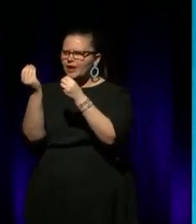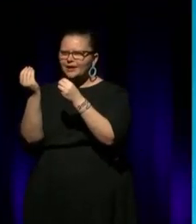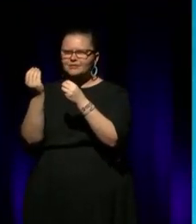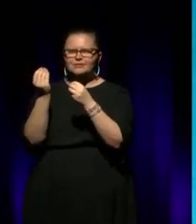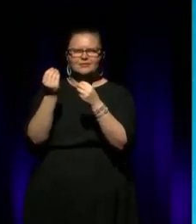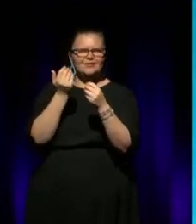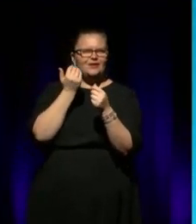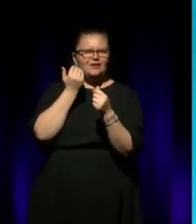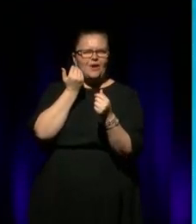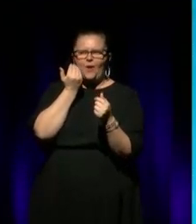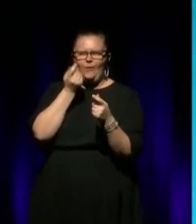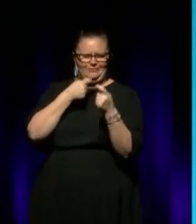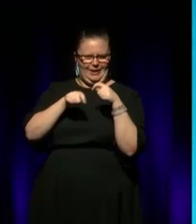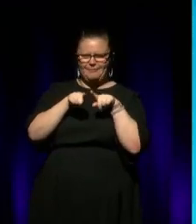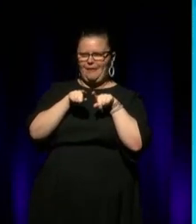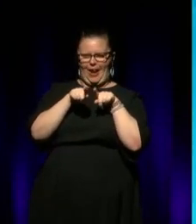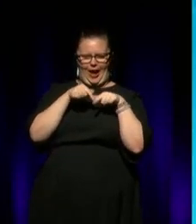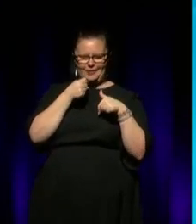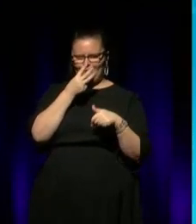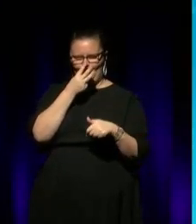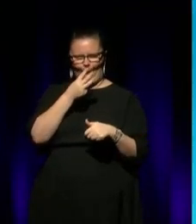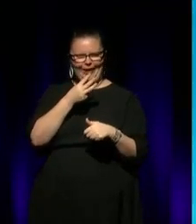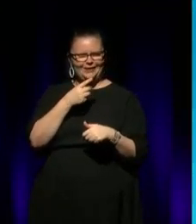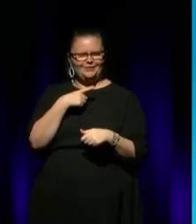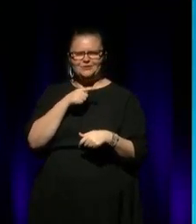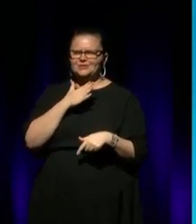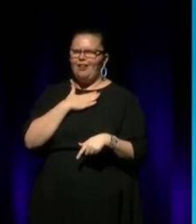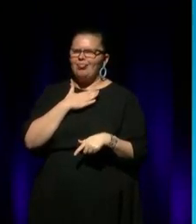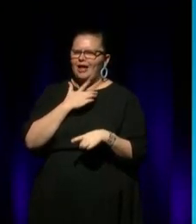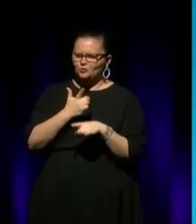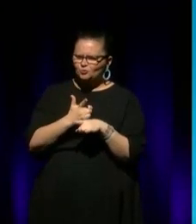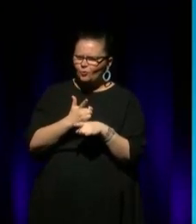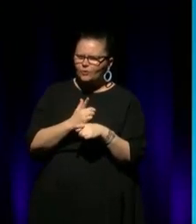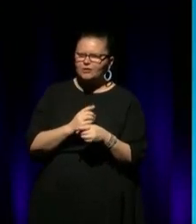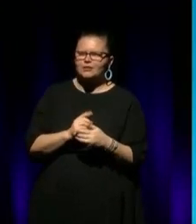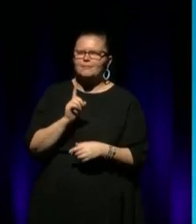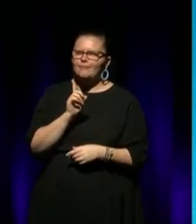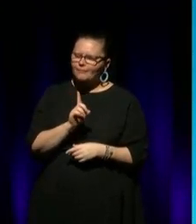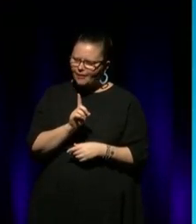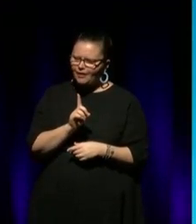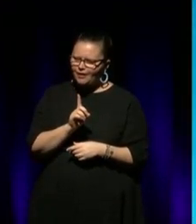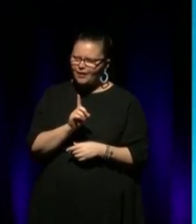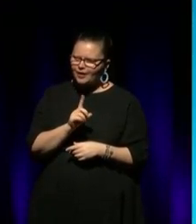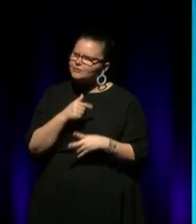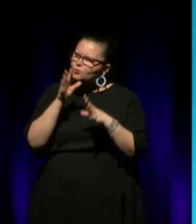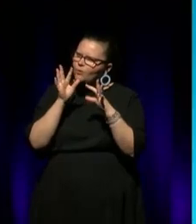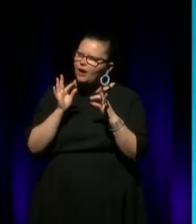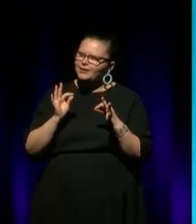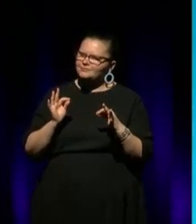because I like to talk, but to be quiet,